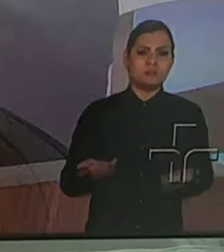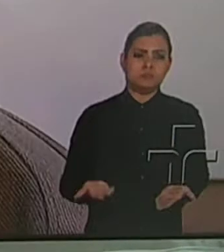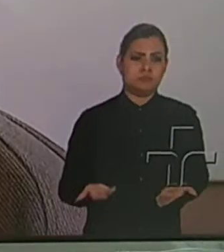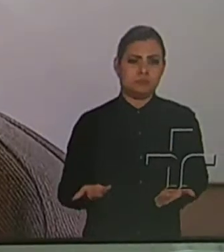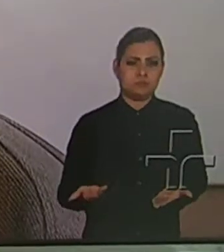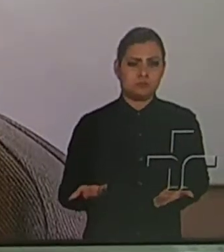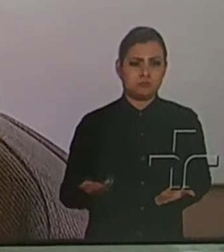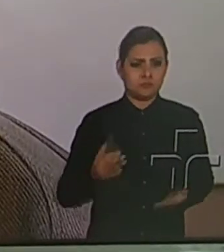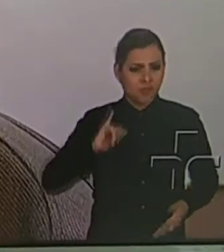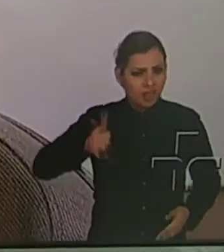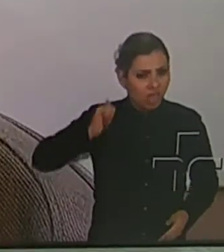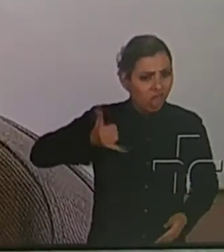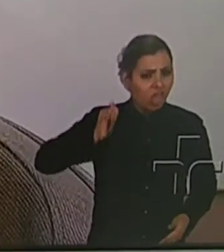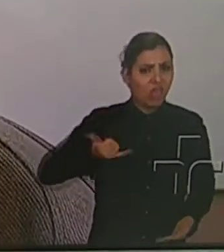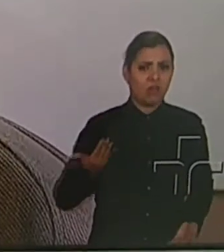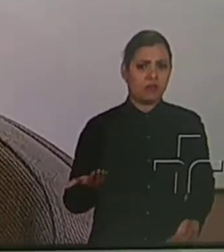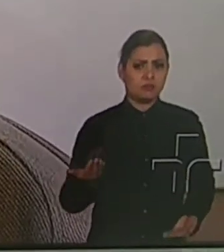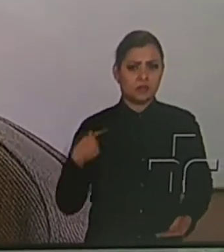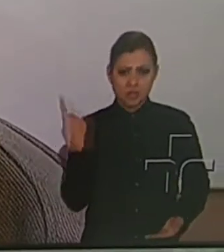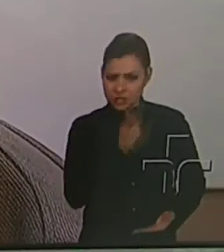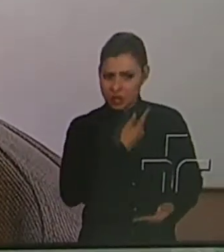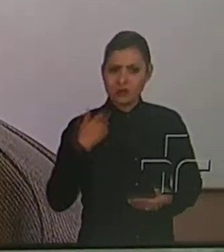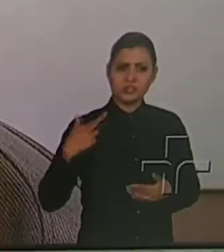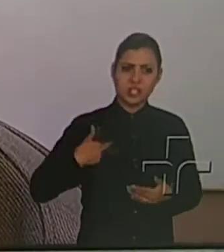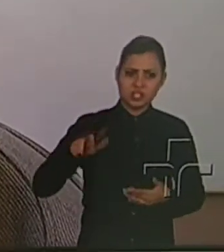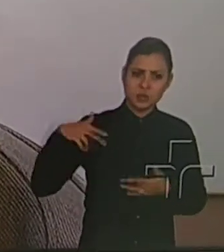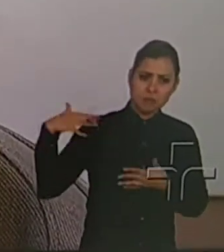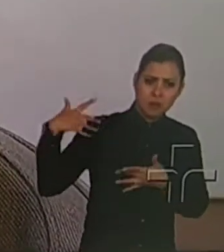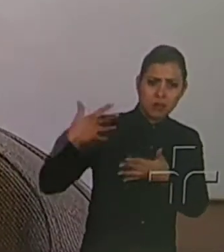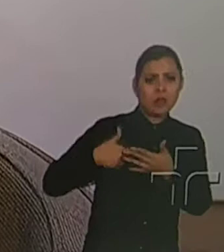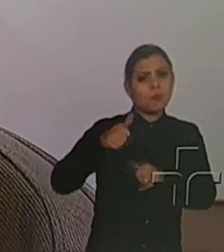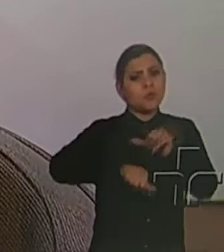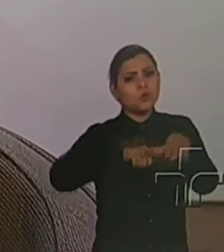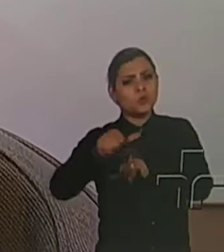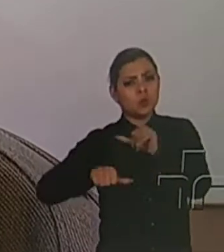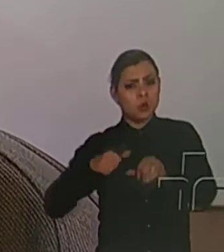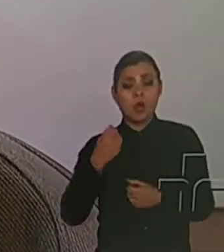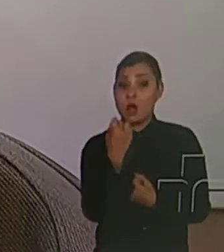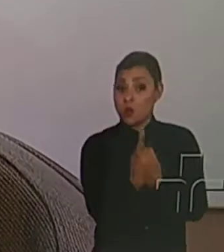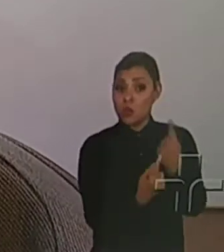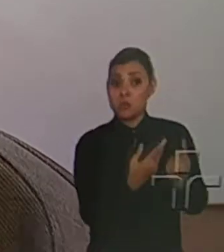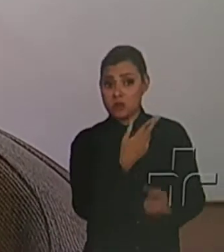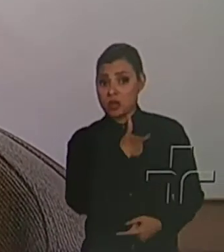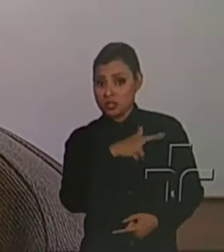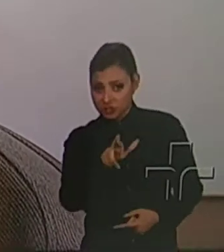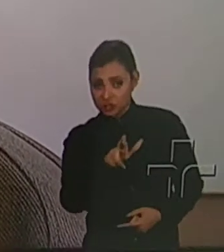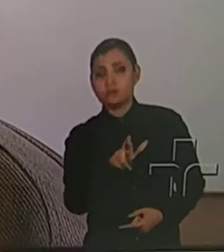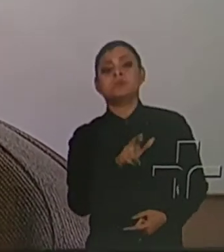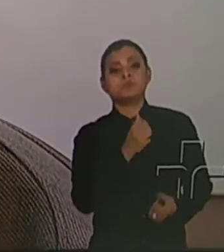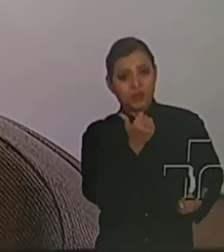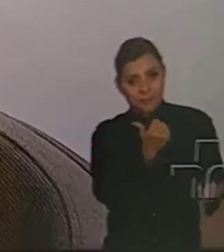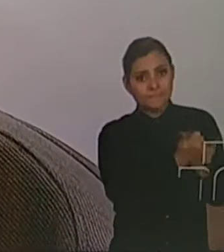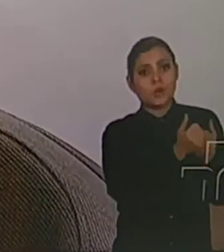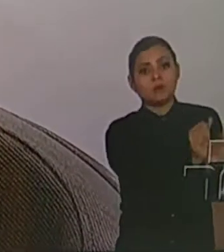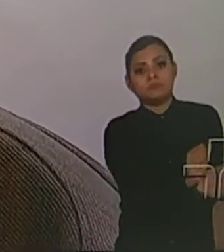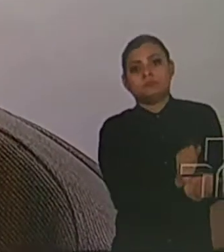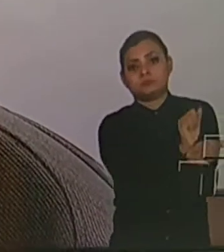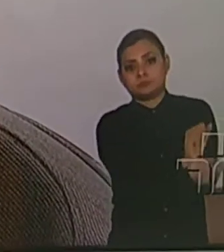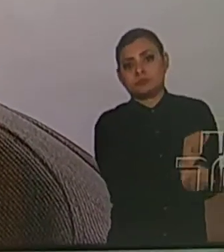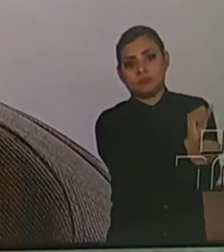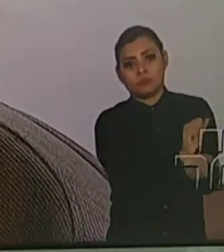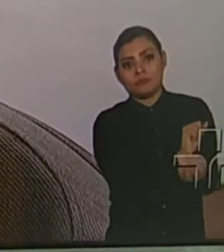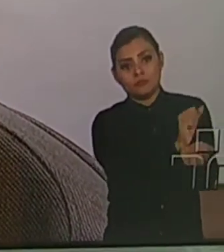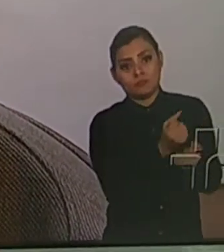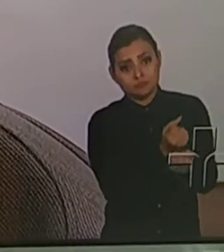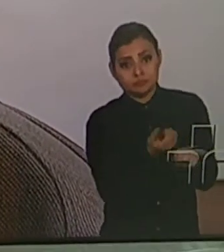we've seen how religions change through history. That some religions, for example, supported slavery. And then at